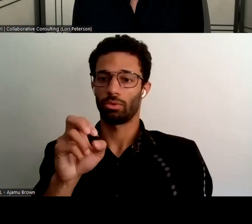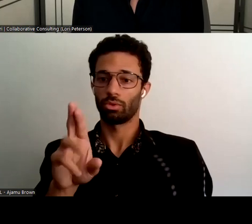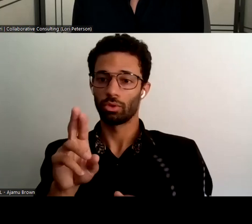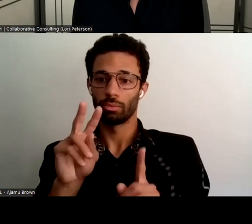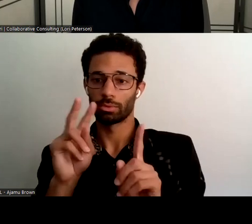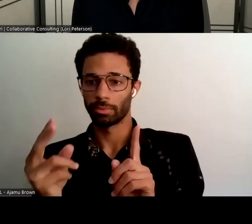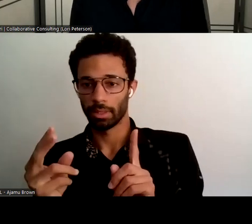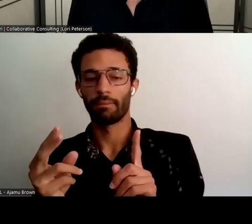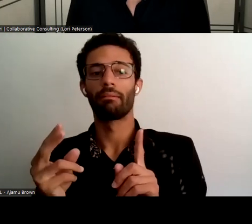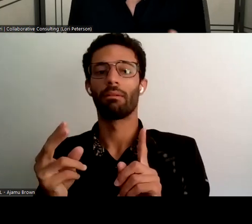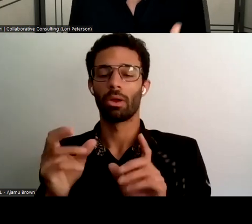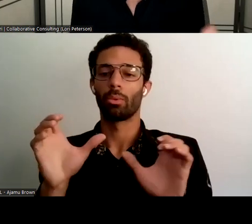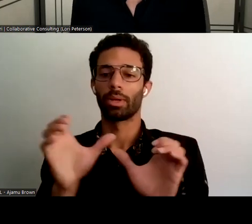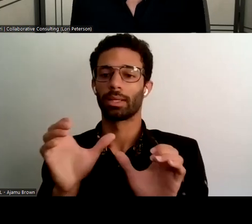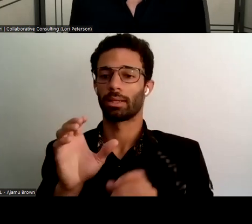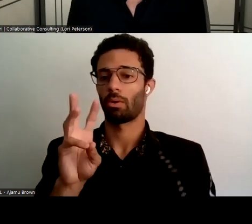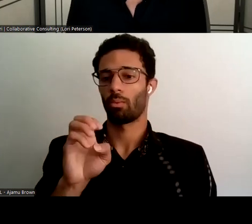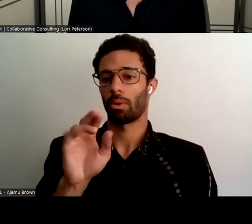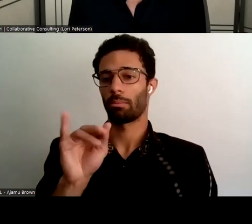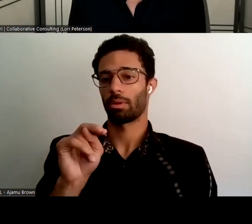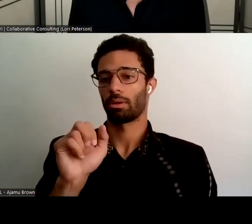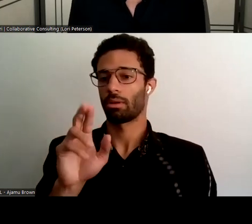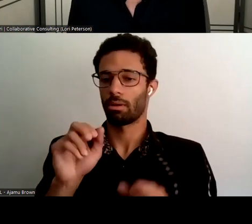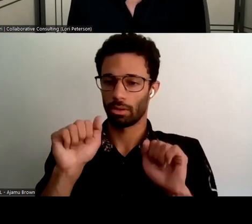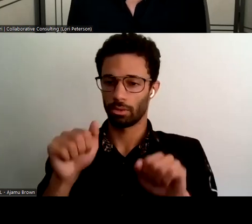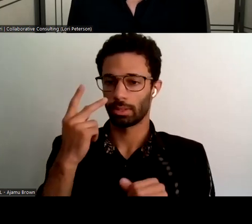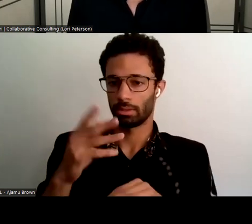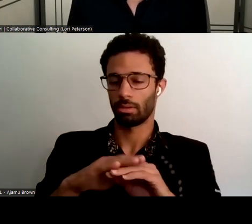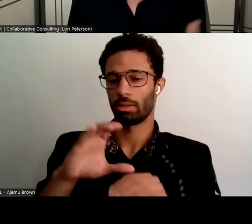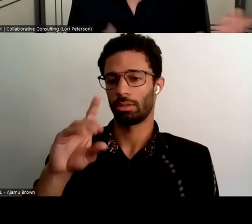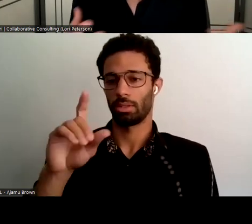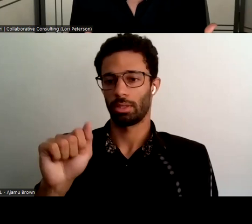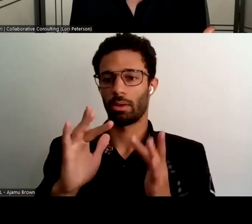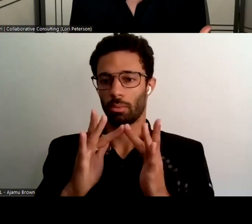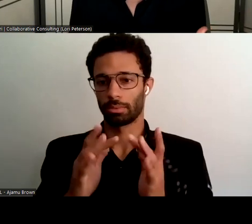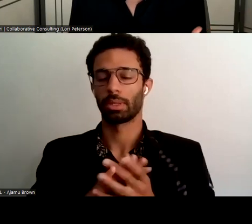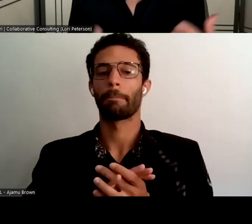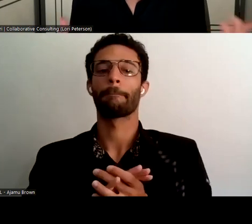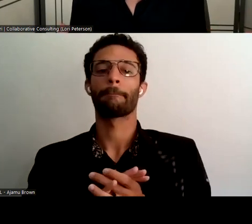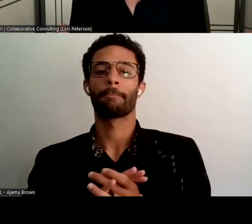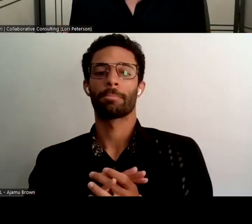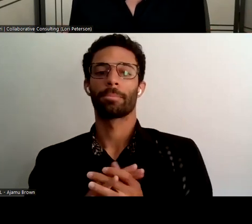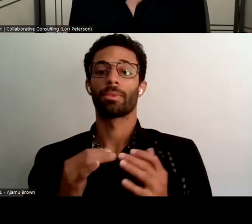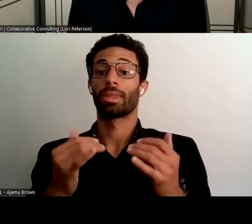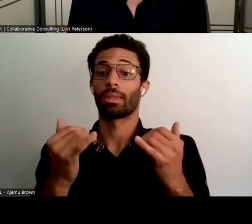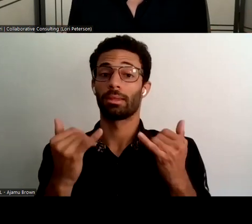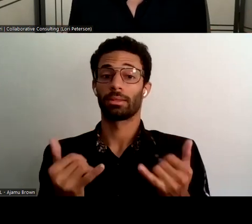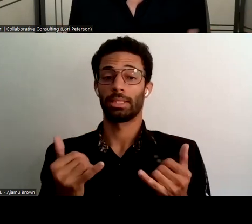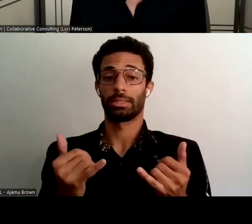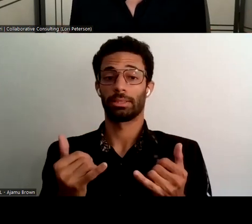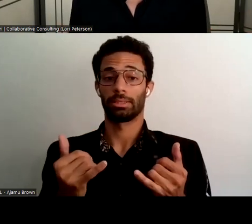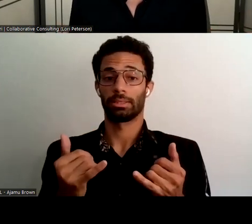june 23rd that's accessible on the cda website and and these stakeholders were thought leaders